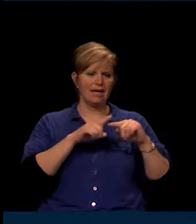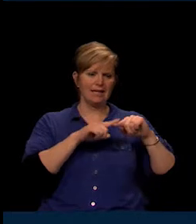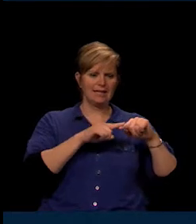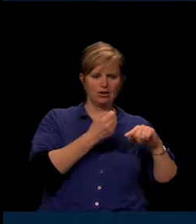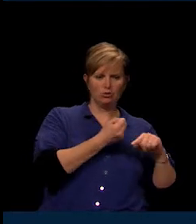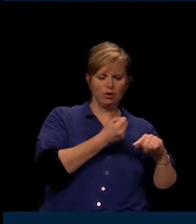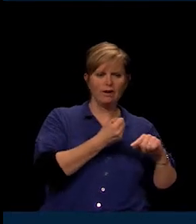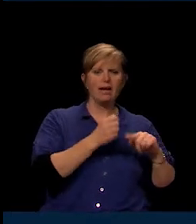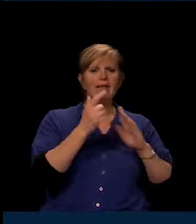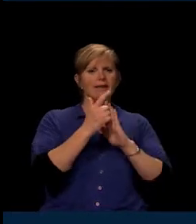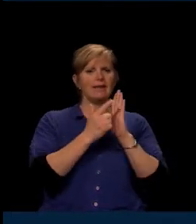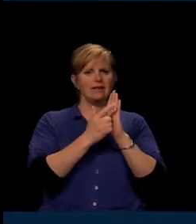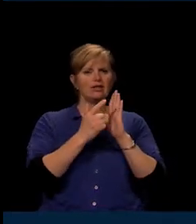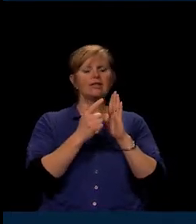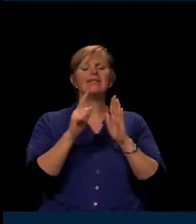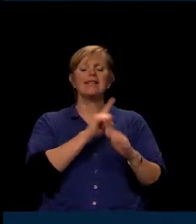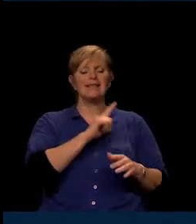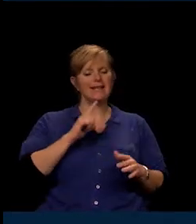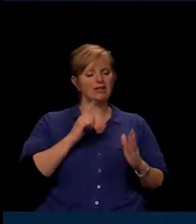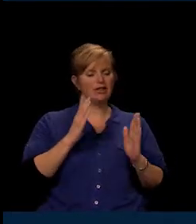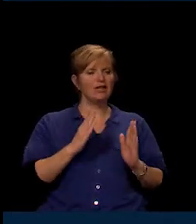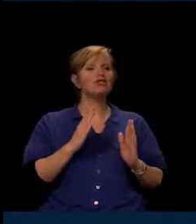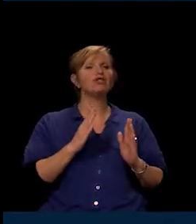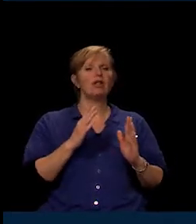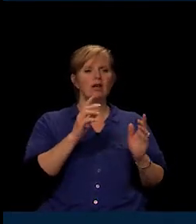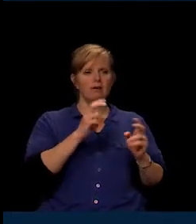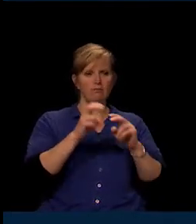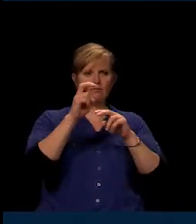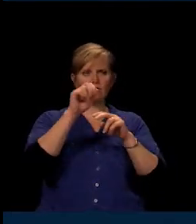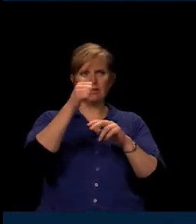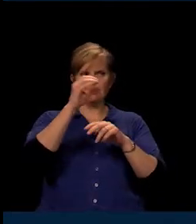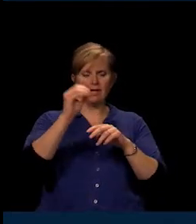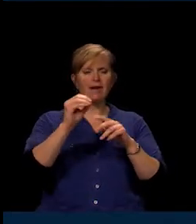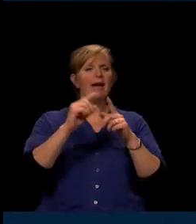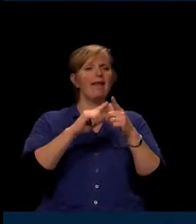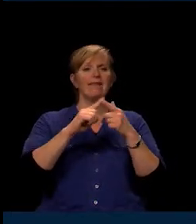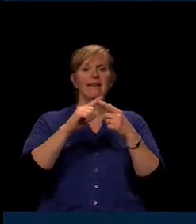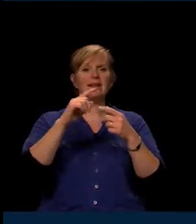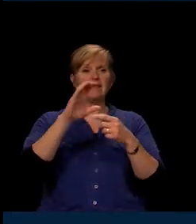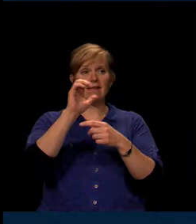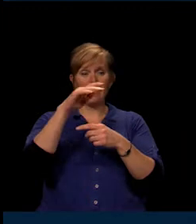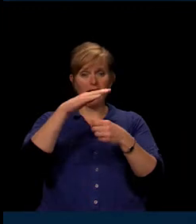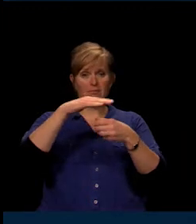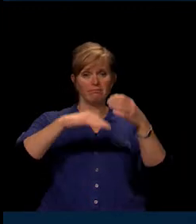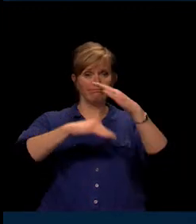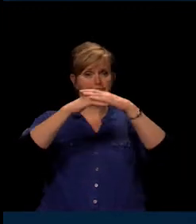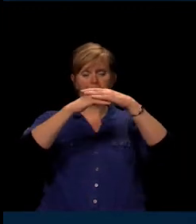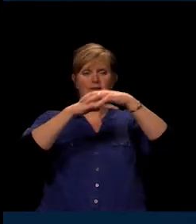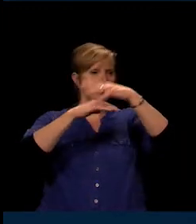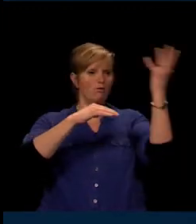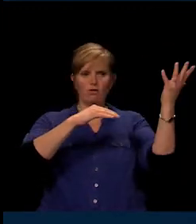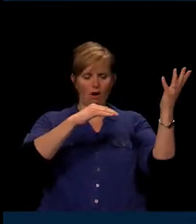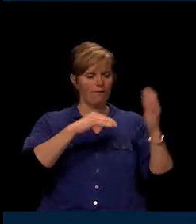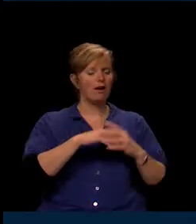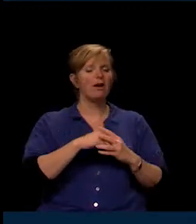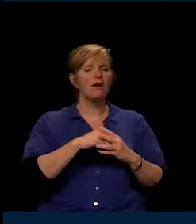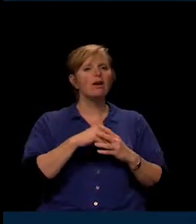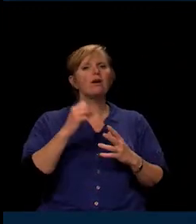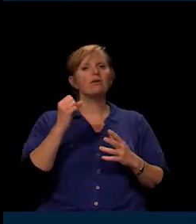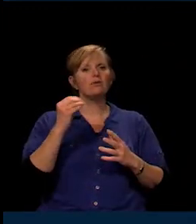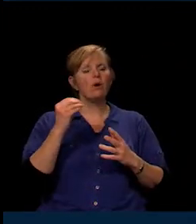that to 10%. Then in 2012, they removed the cap altogether. So in a way, we were encouraged